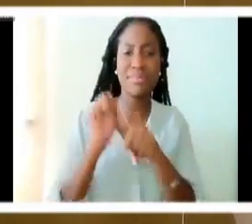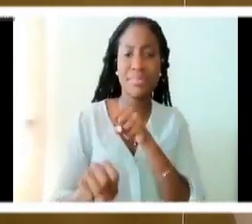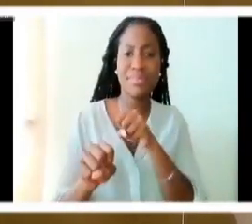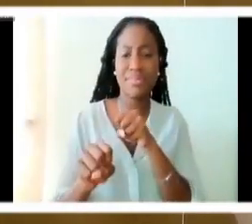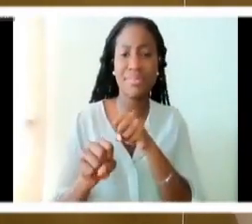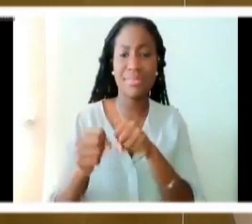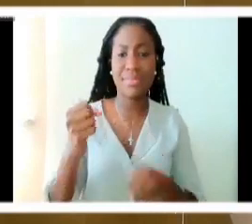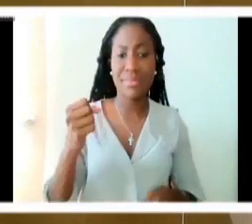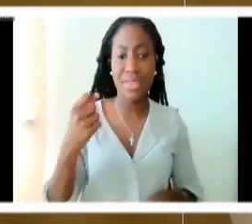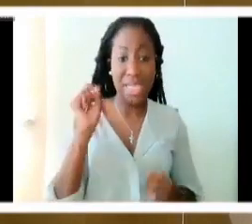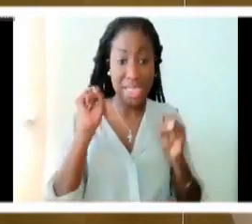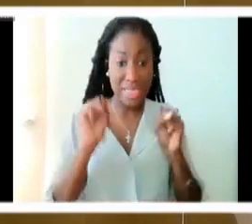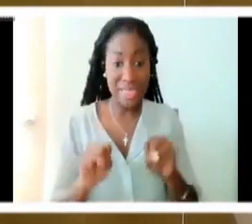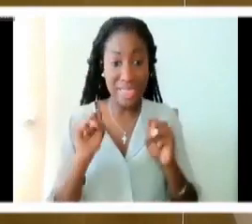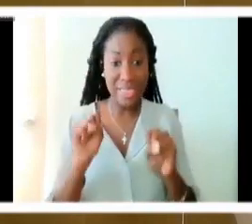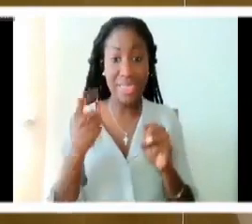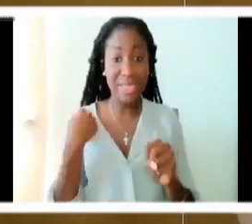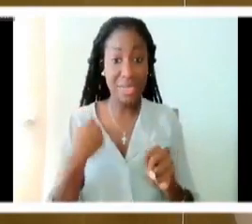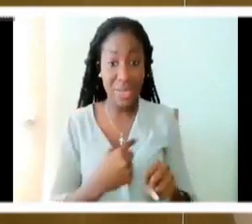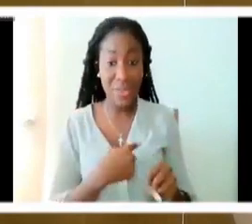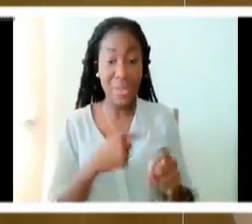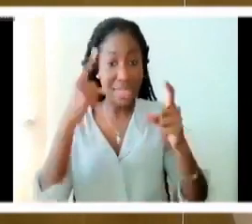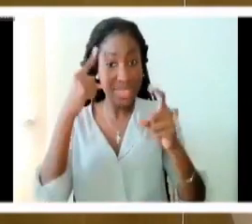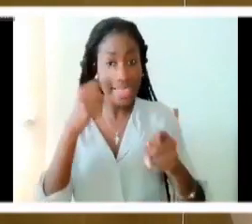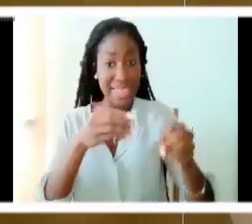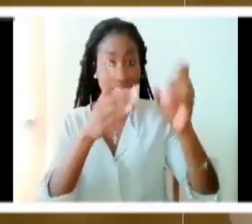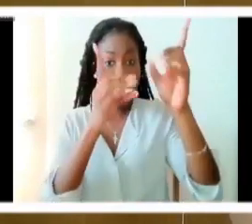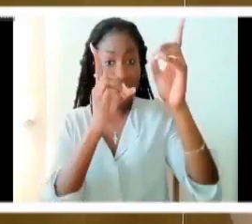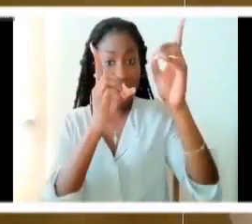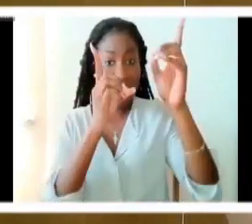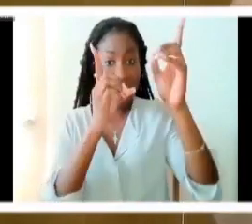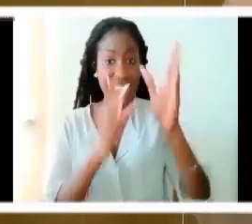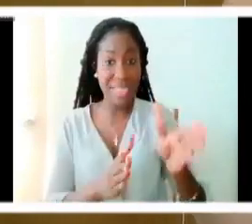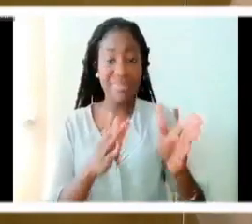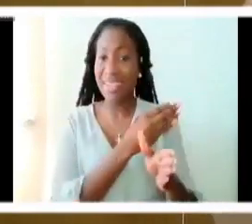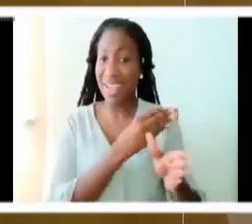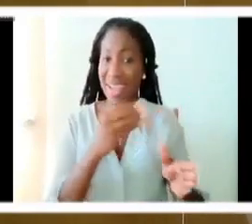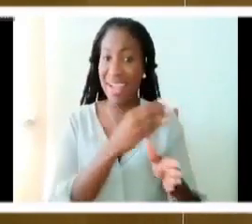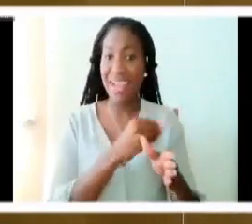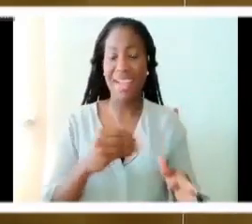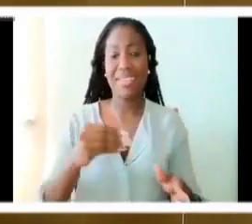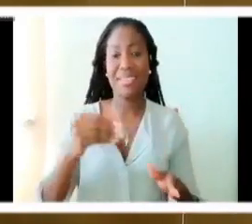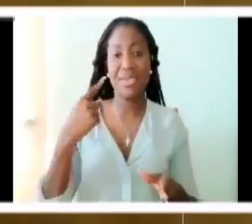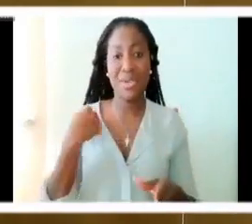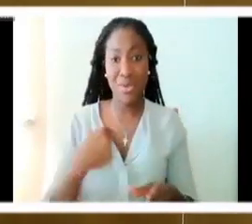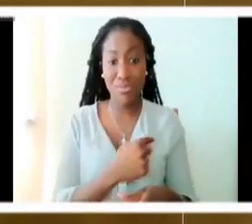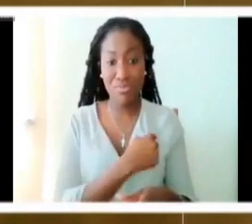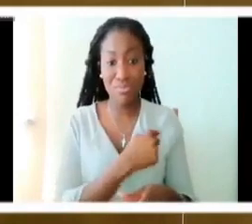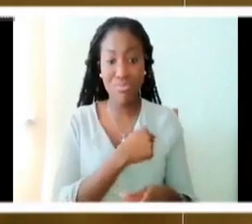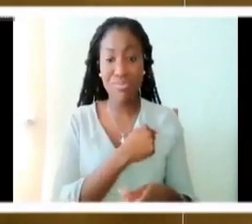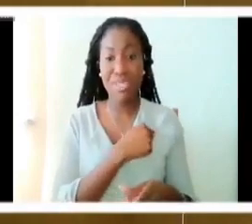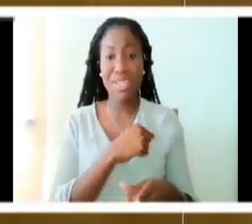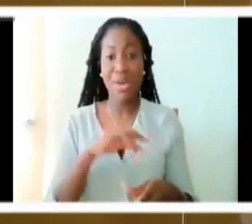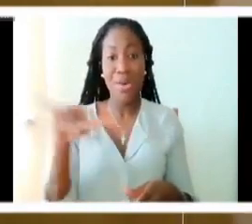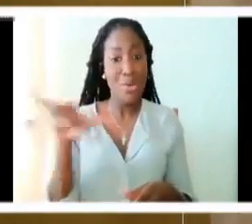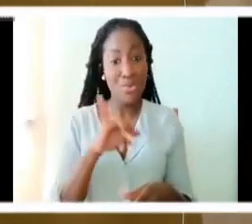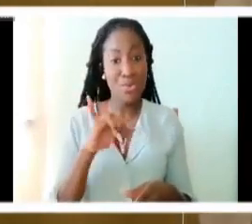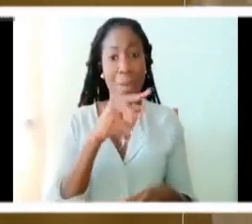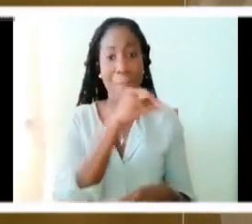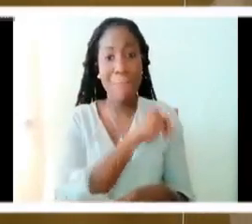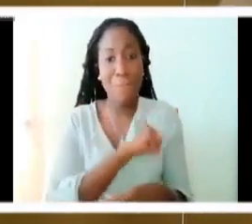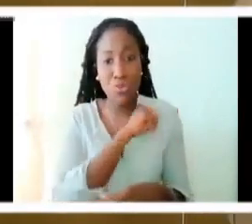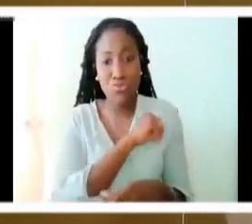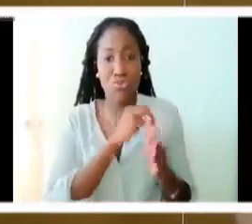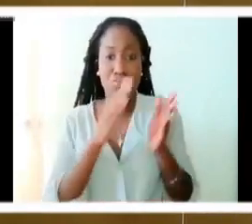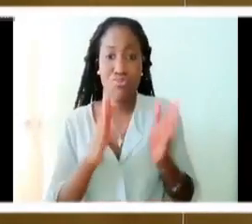disciples we are called to be missionary disciples because the call is not just to become a disciple and be happy with it but it's to do so in